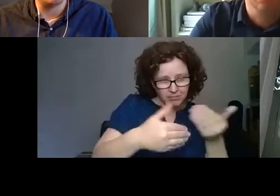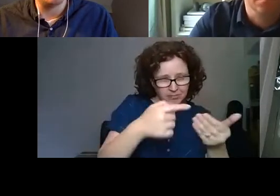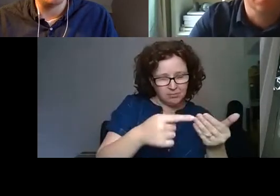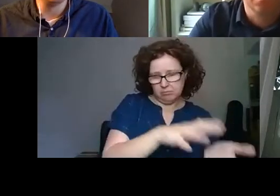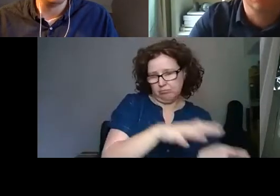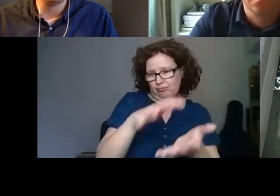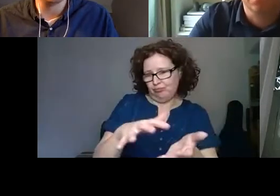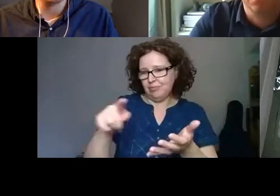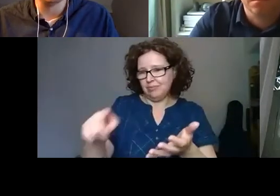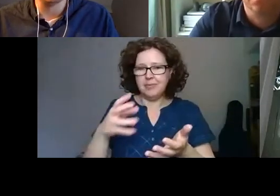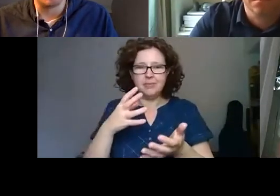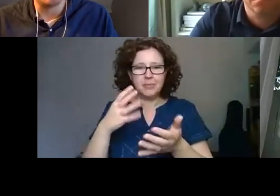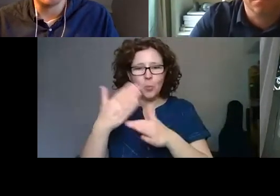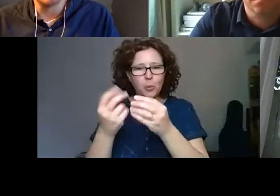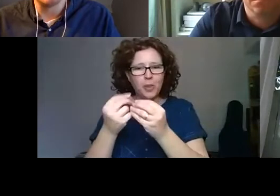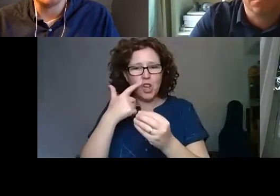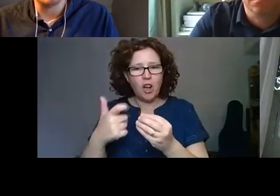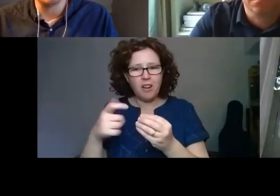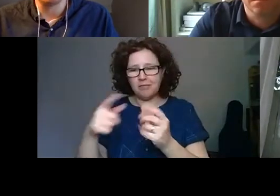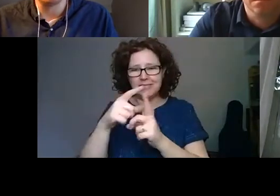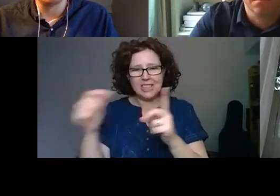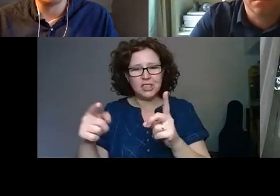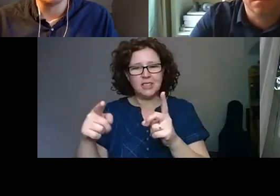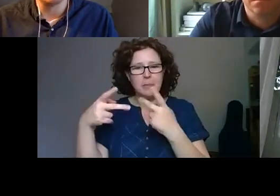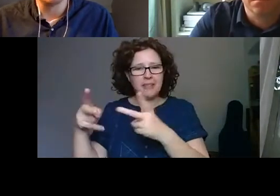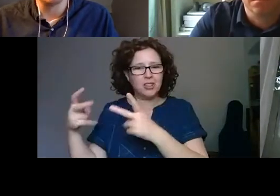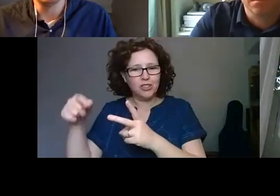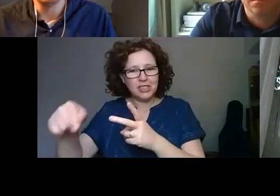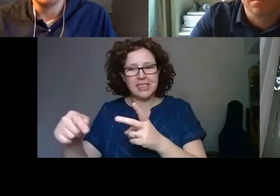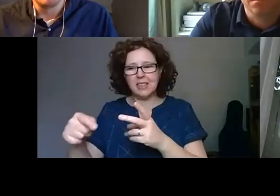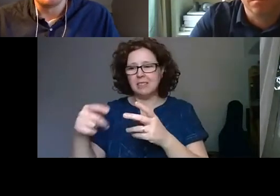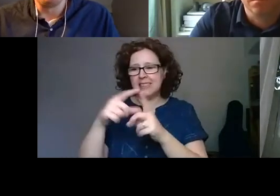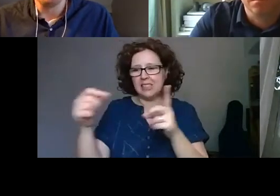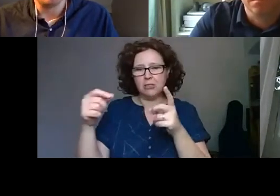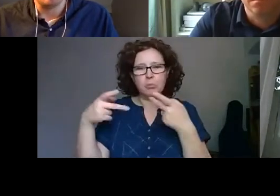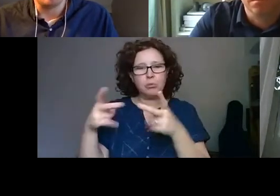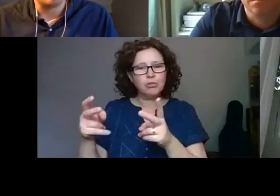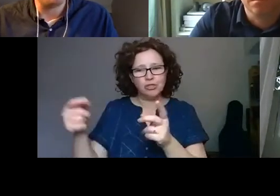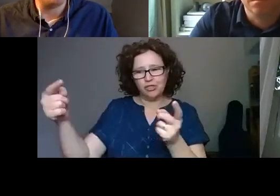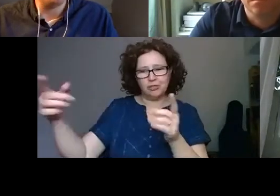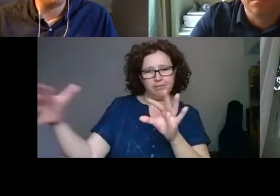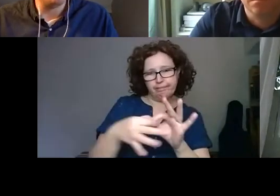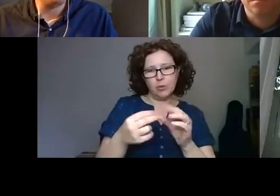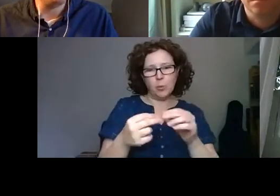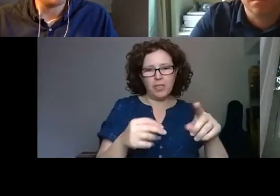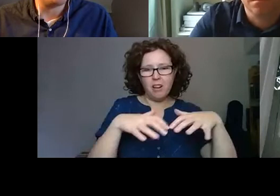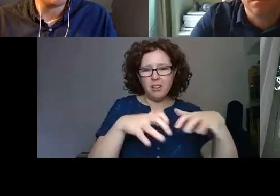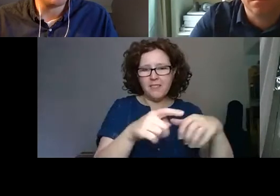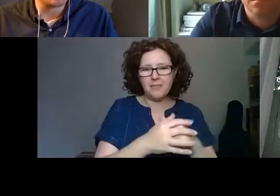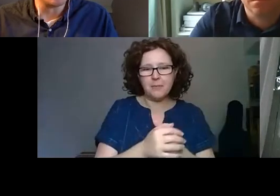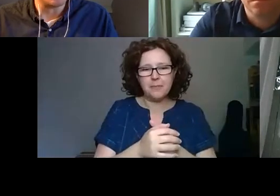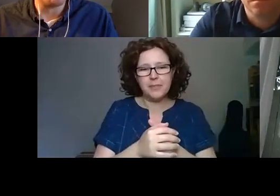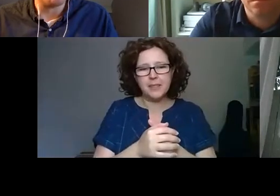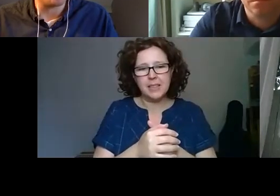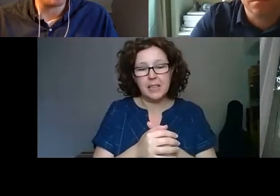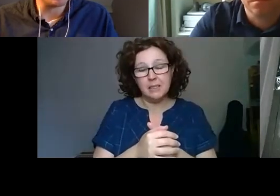take archives, and then how we can embed a digital methodology and a digital approach within that. And yeah, I